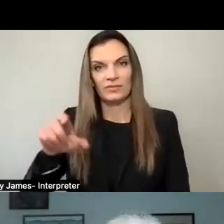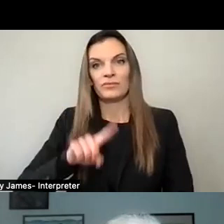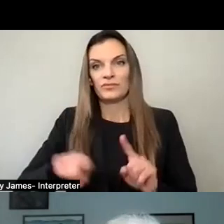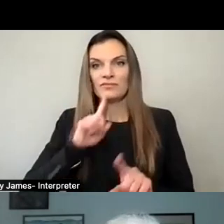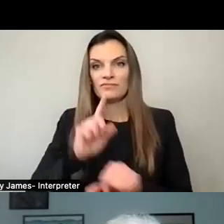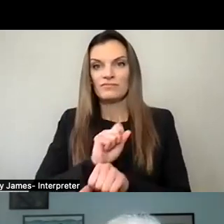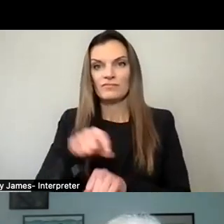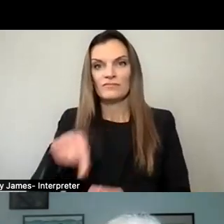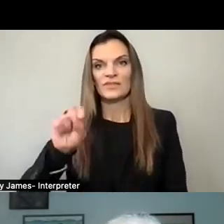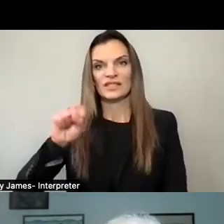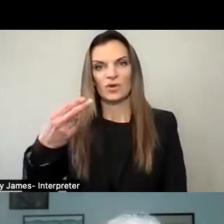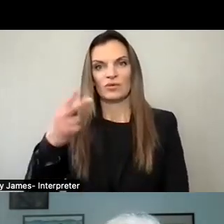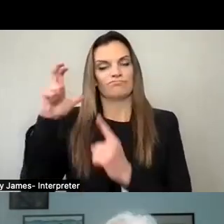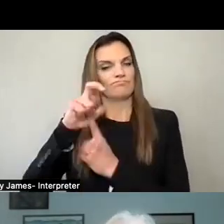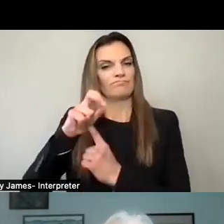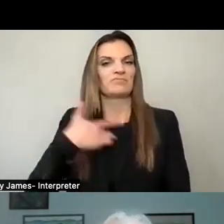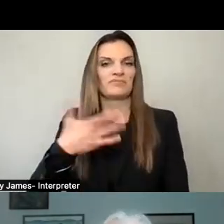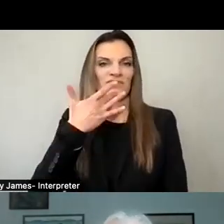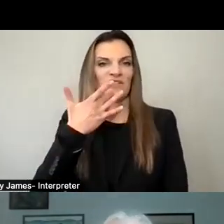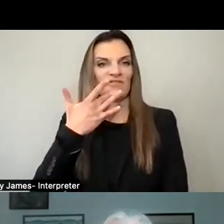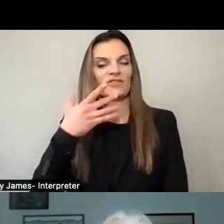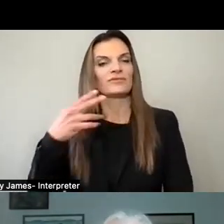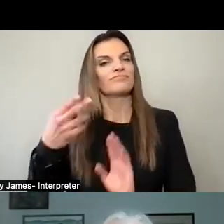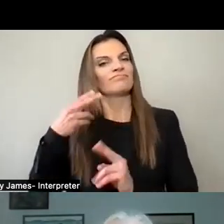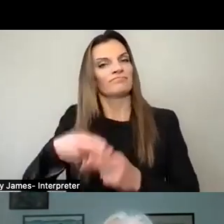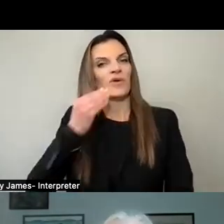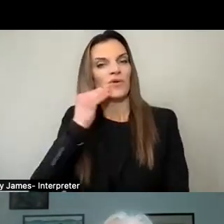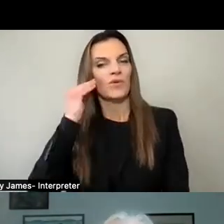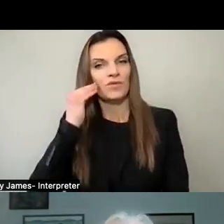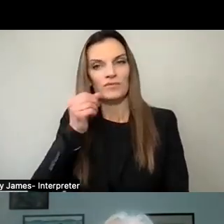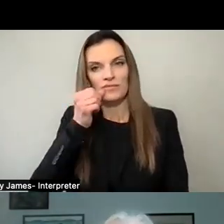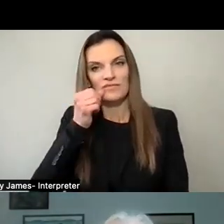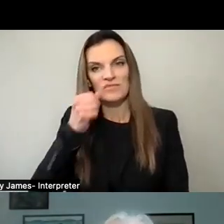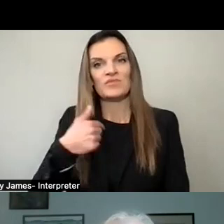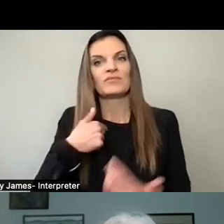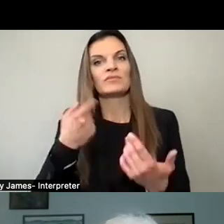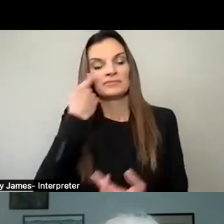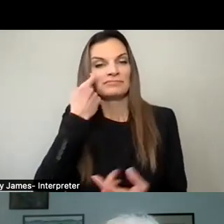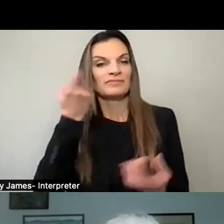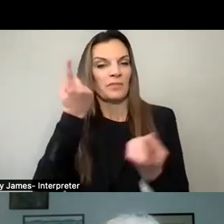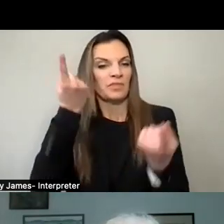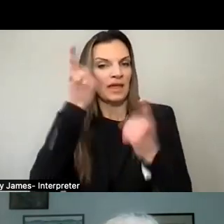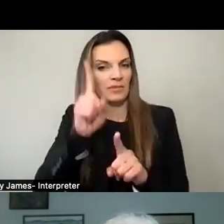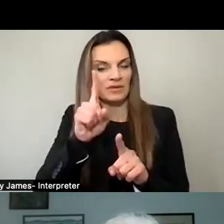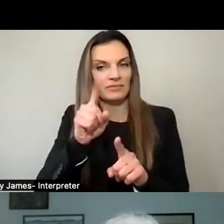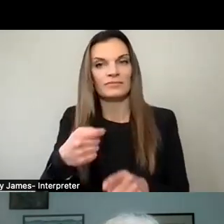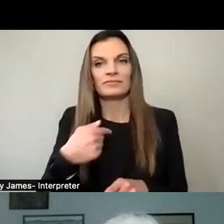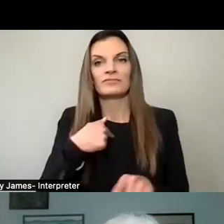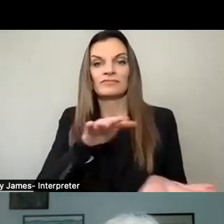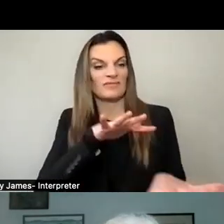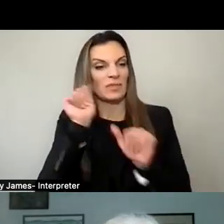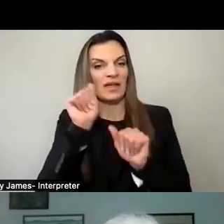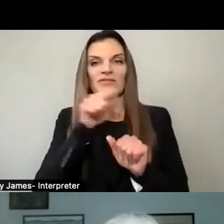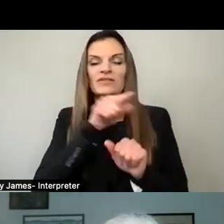best place that I've ever called home. I recently had a bizarre experience. I left the corporate